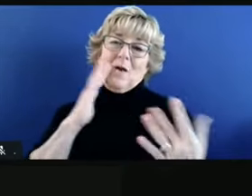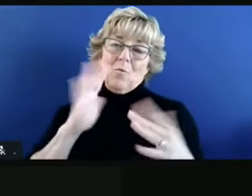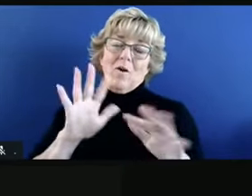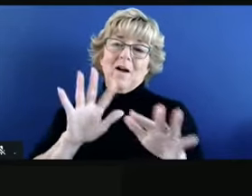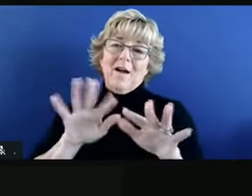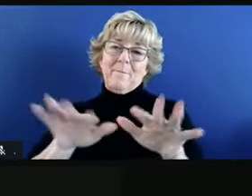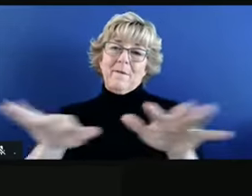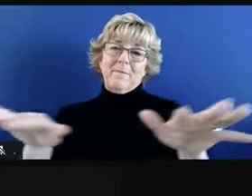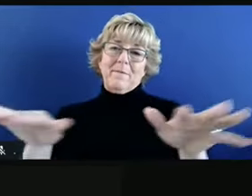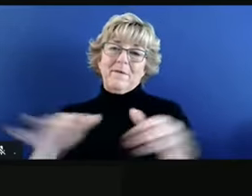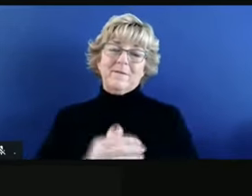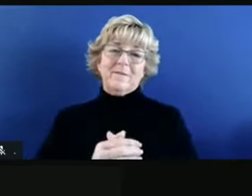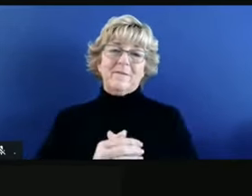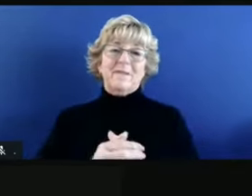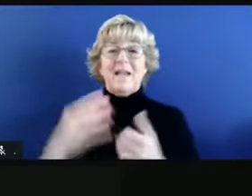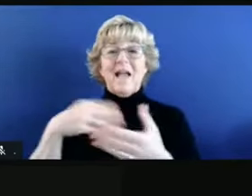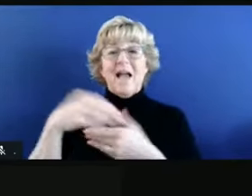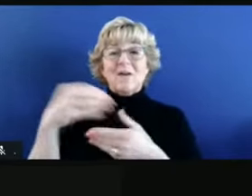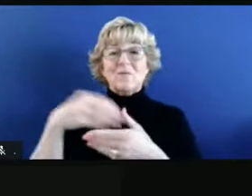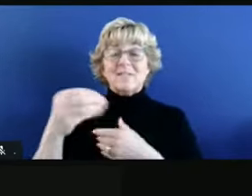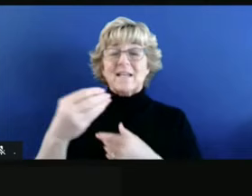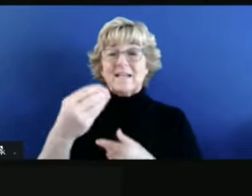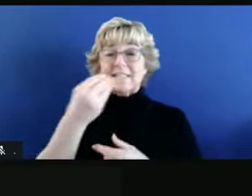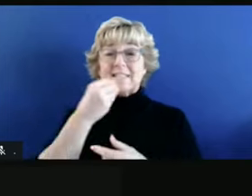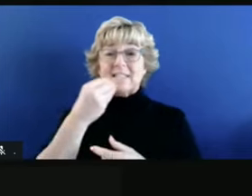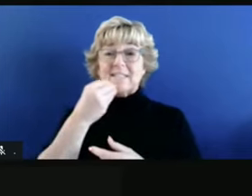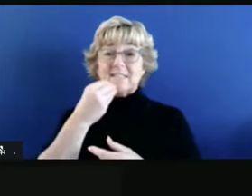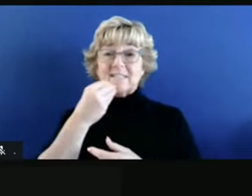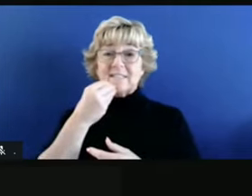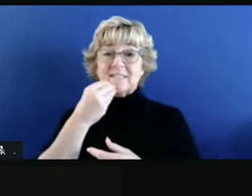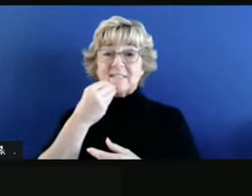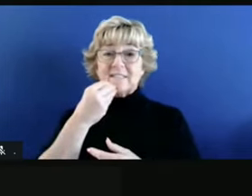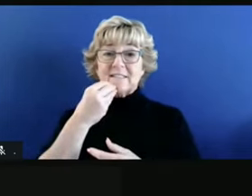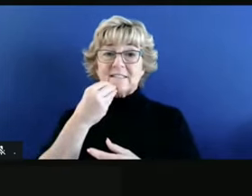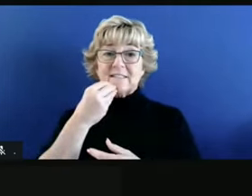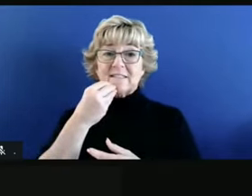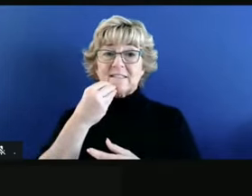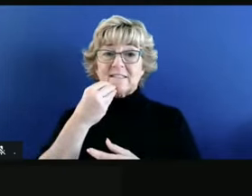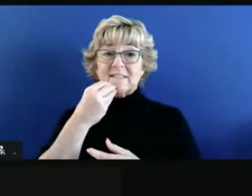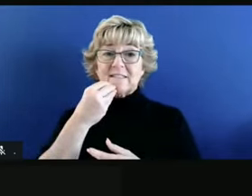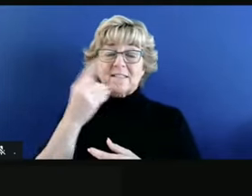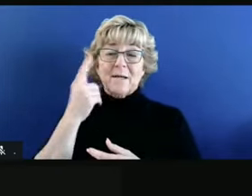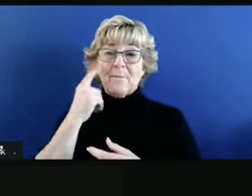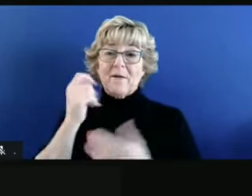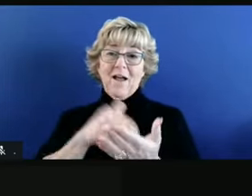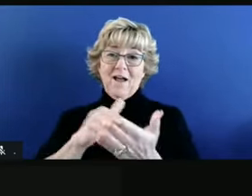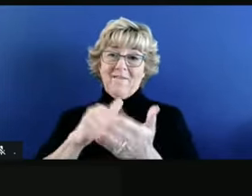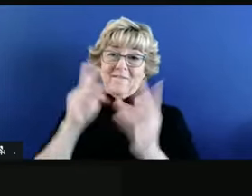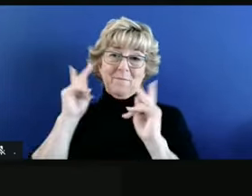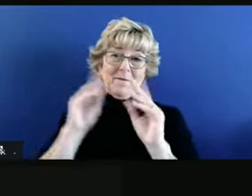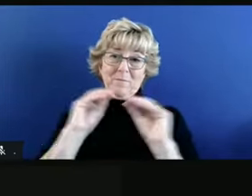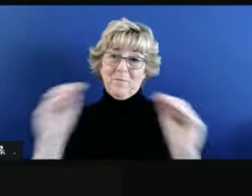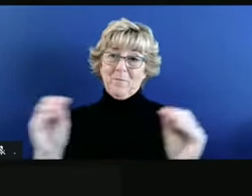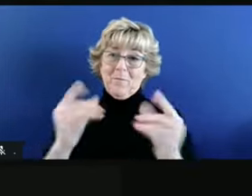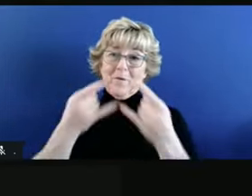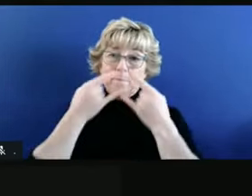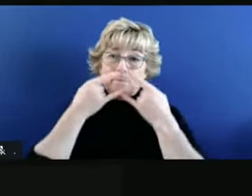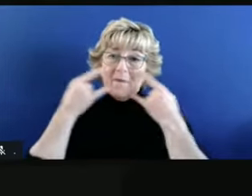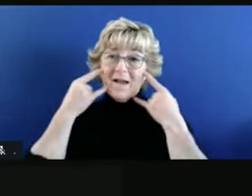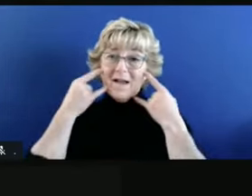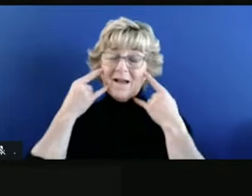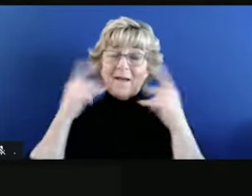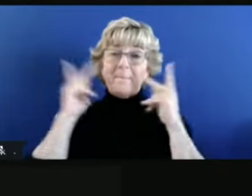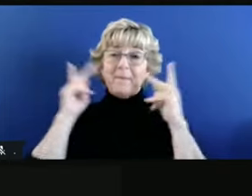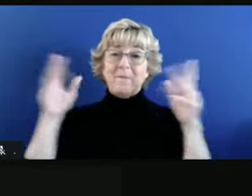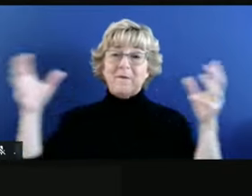you know, outdoor dining, because it often happens with no mask, often bringing together people